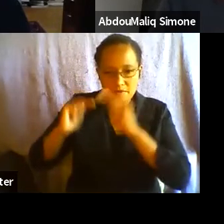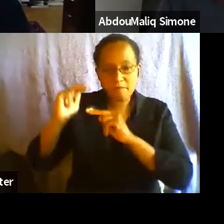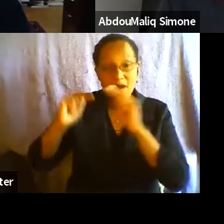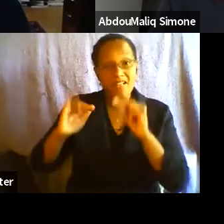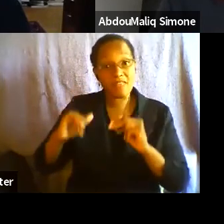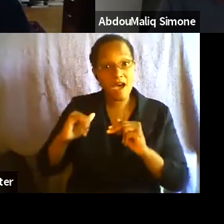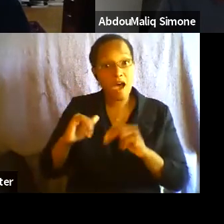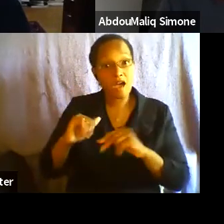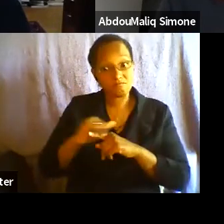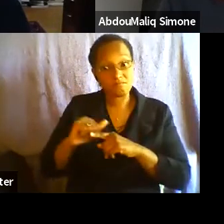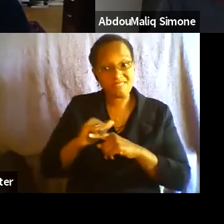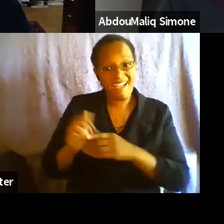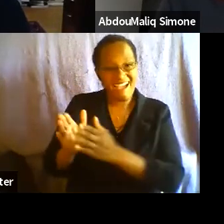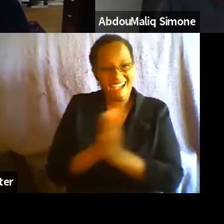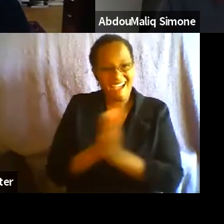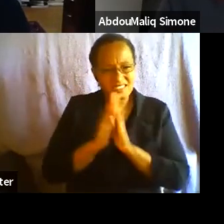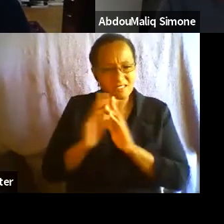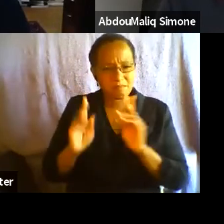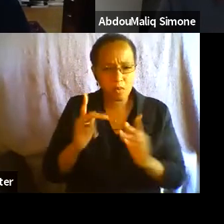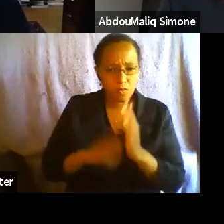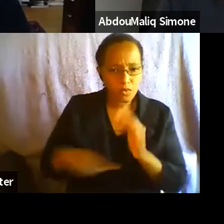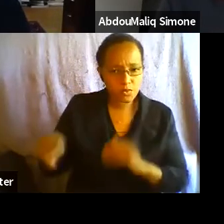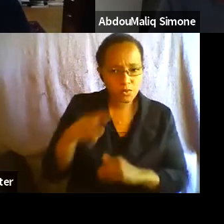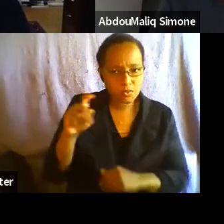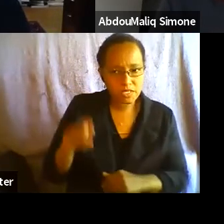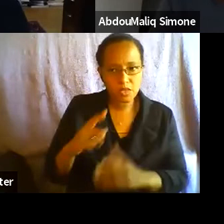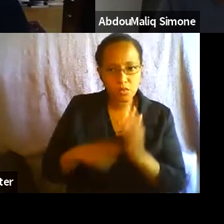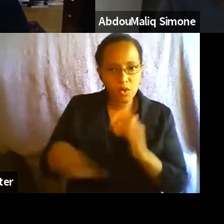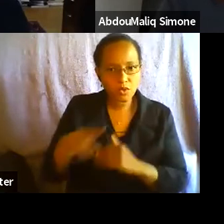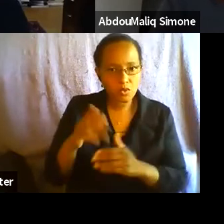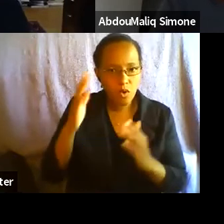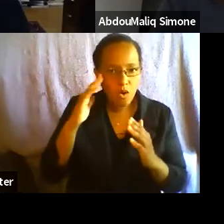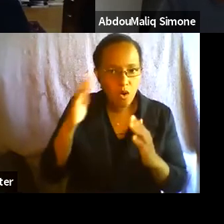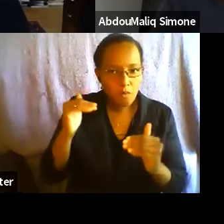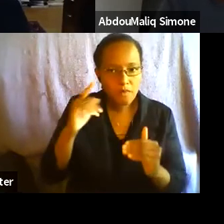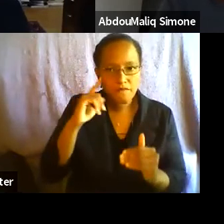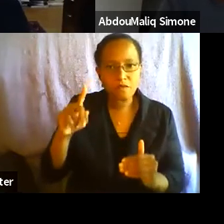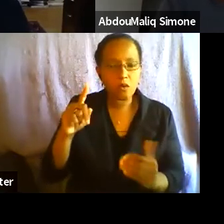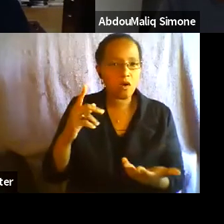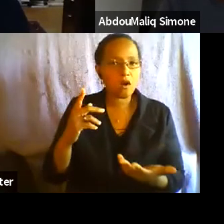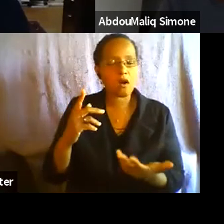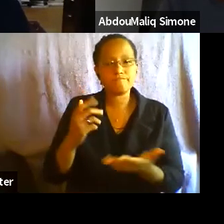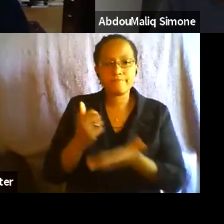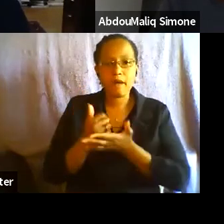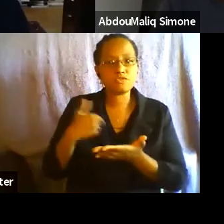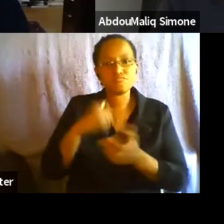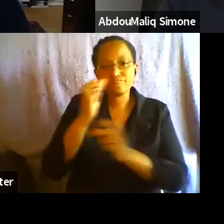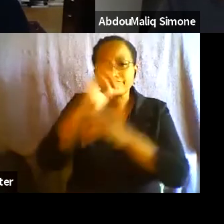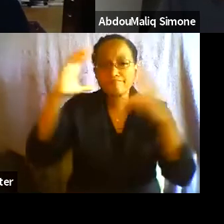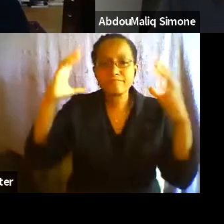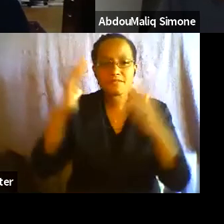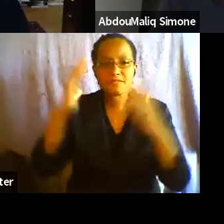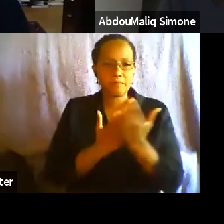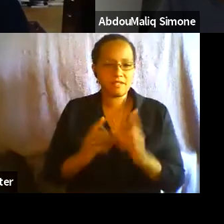what they're hoping for. And imagine things that are quite radically different. Canadian sociologist Alan